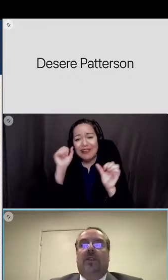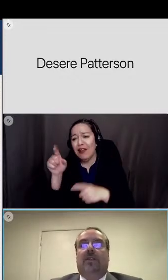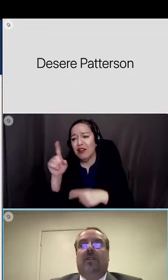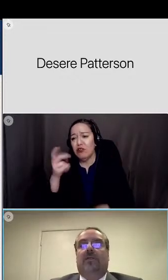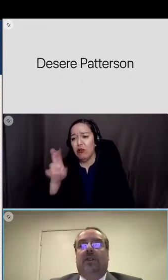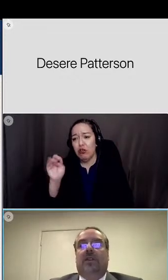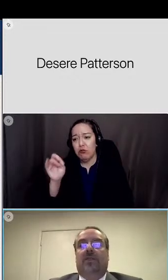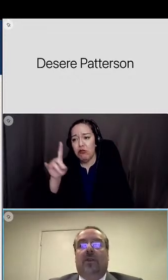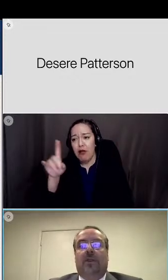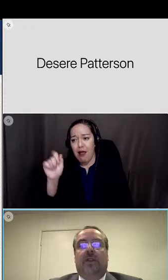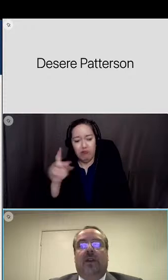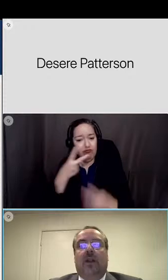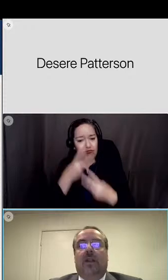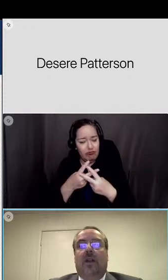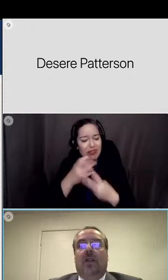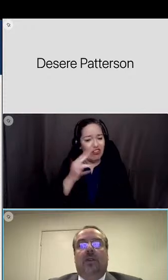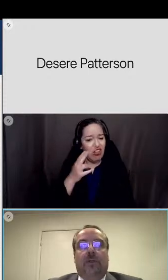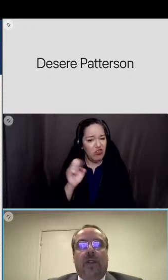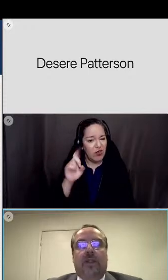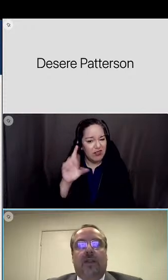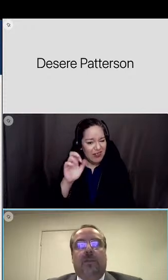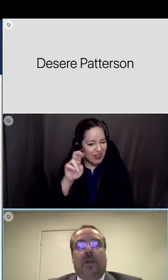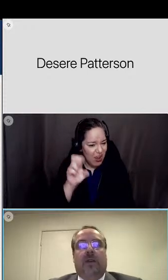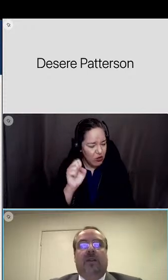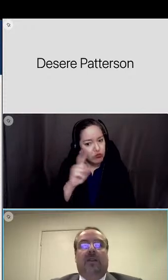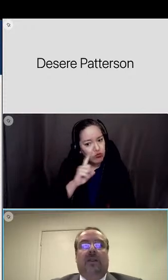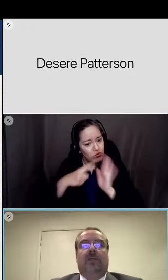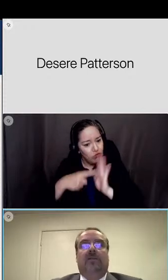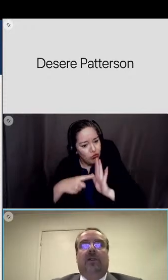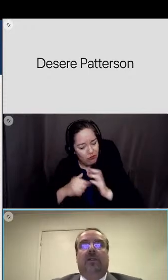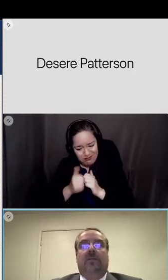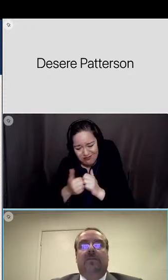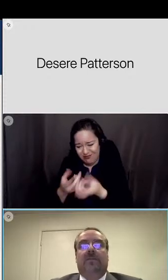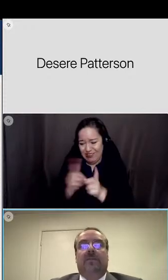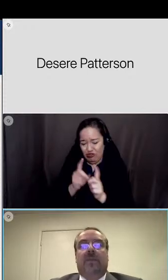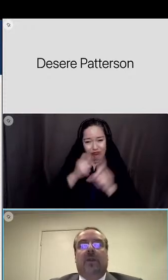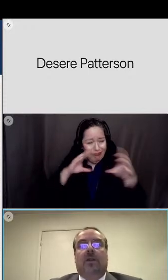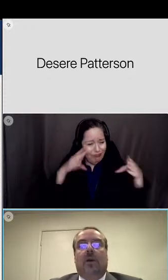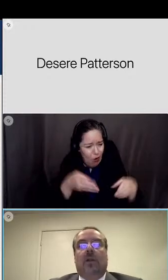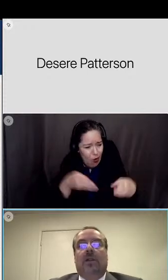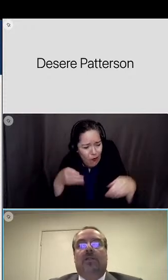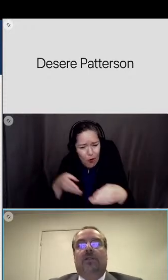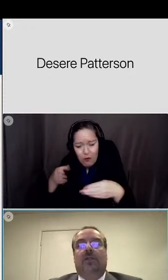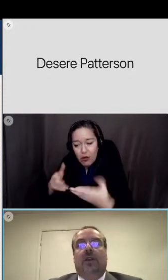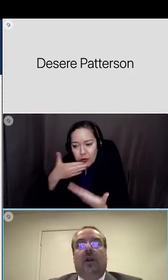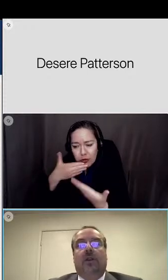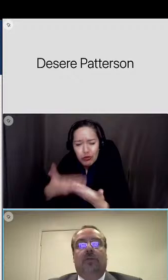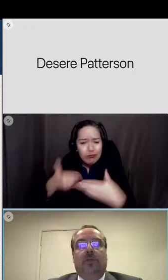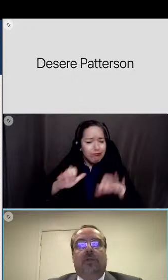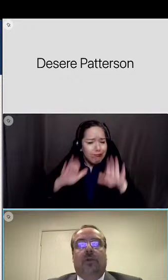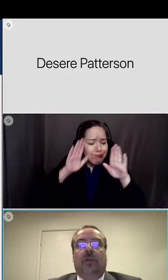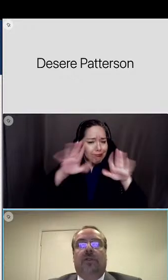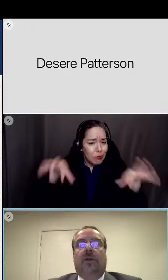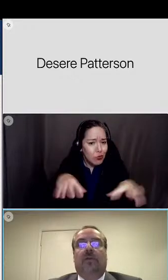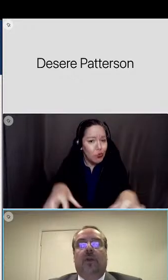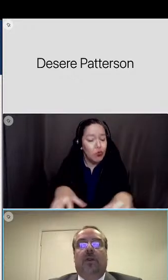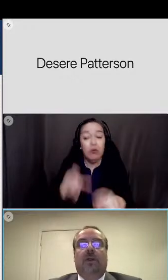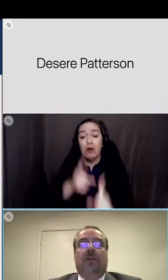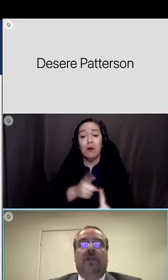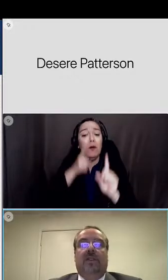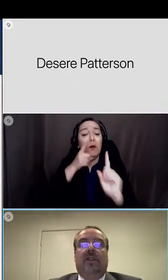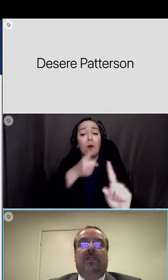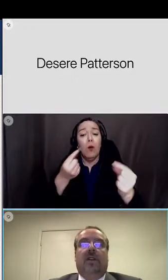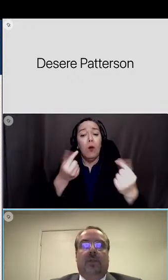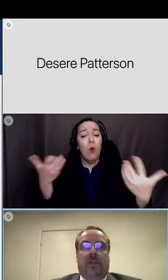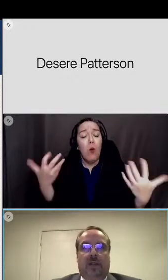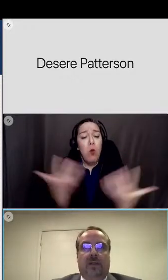shows how the district is focusing on the great things being done in the district the goal is to share our true stories of what